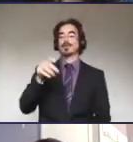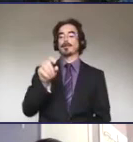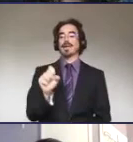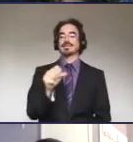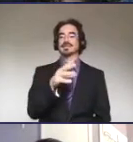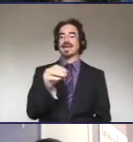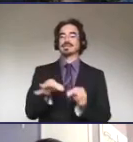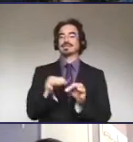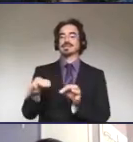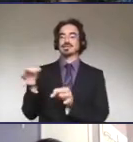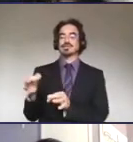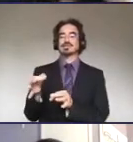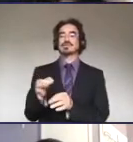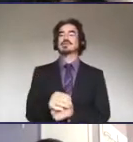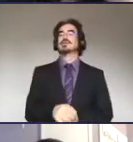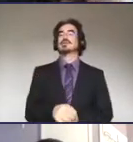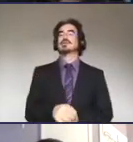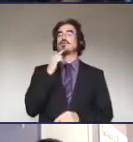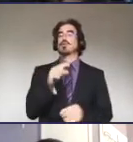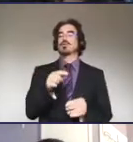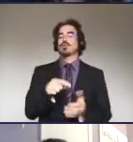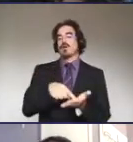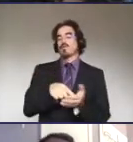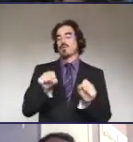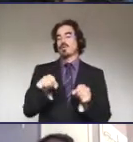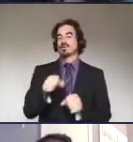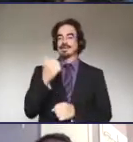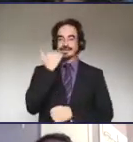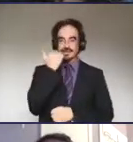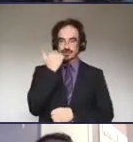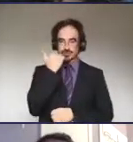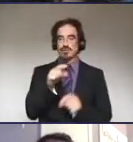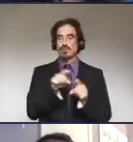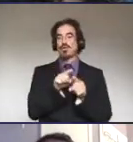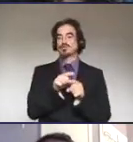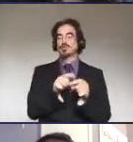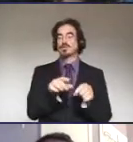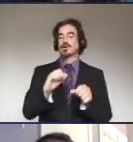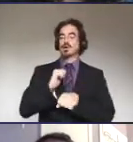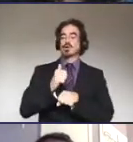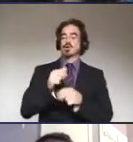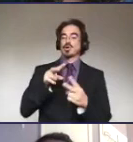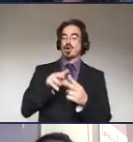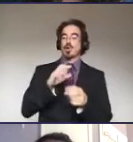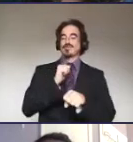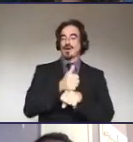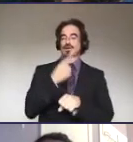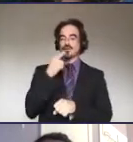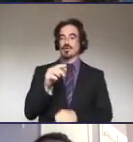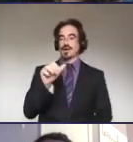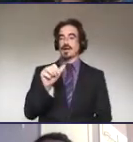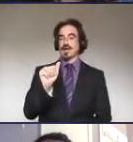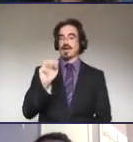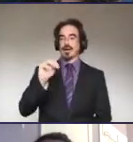veterinary clinic focusing on affordable surgery and dentistry and is the co-founder of the Association of Medical Professionals with Hearing Loss.